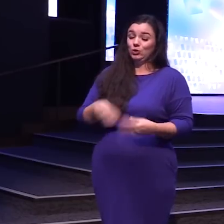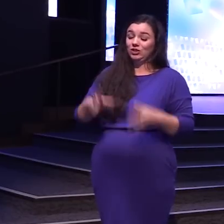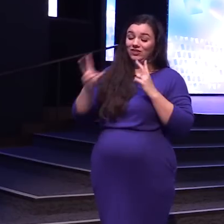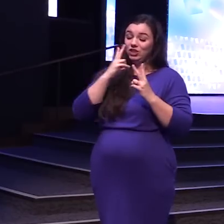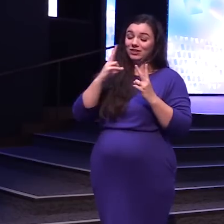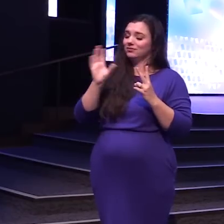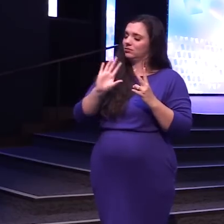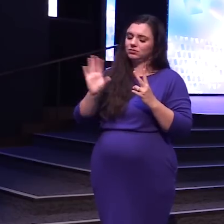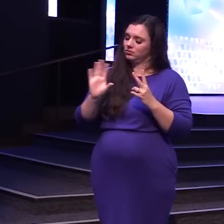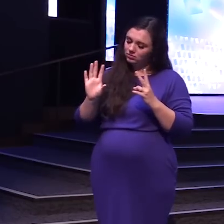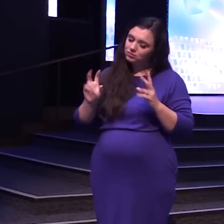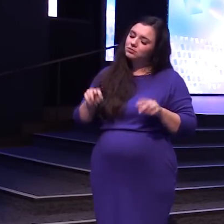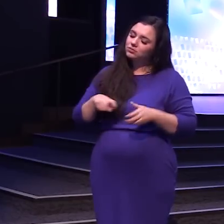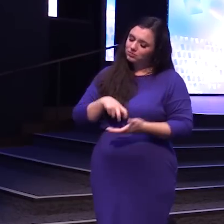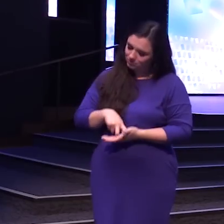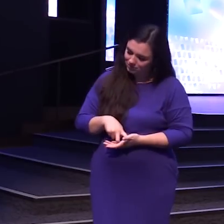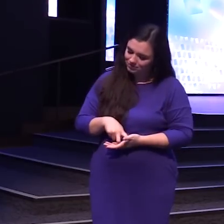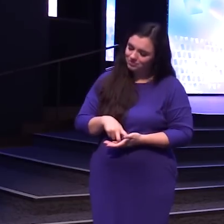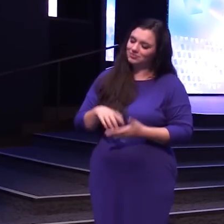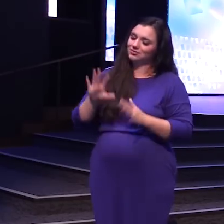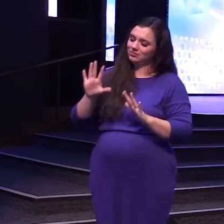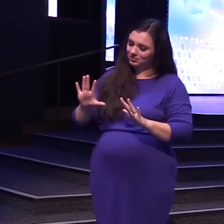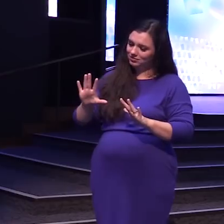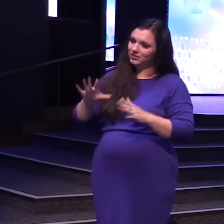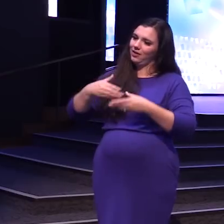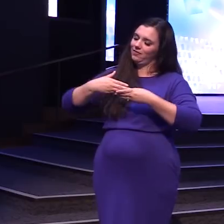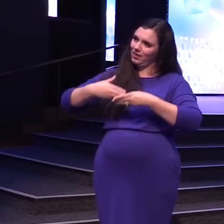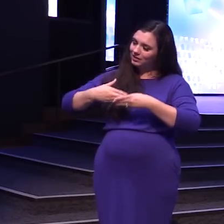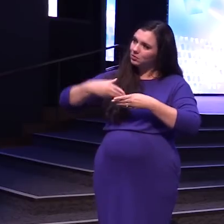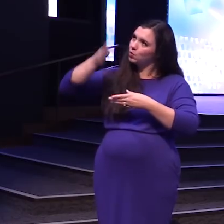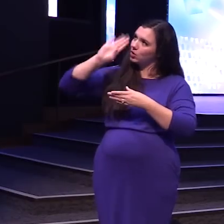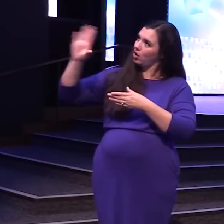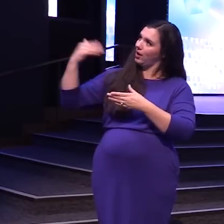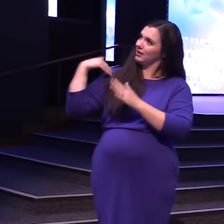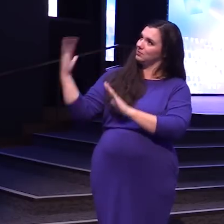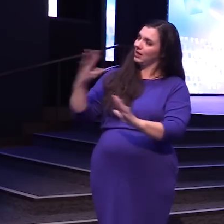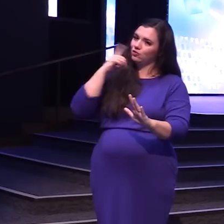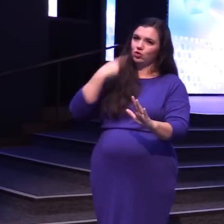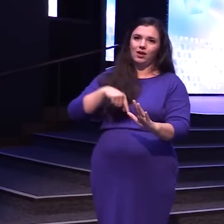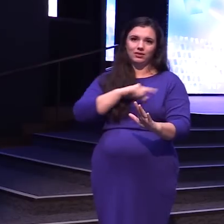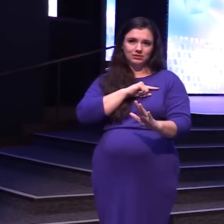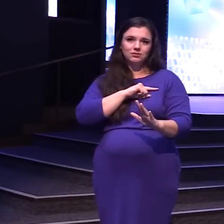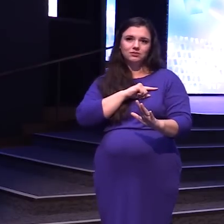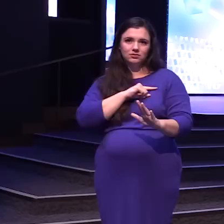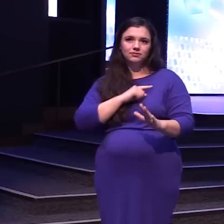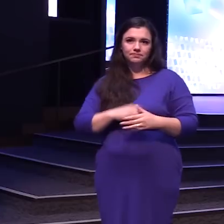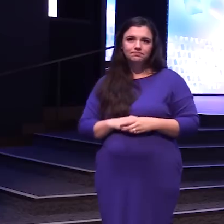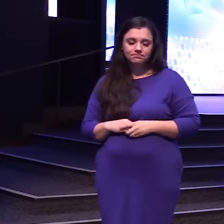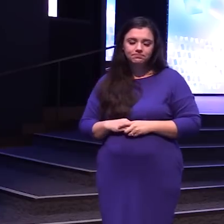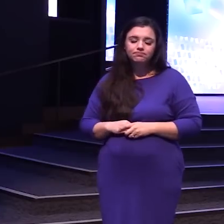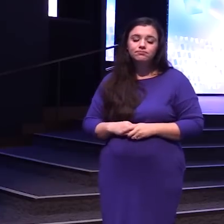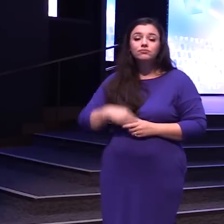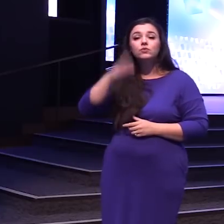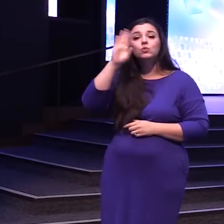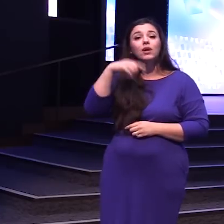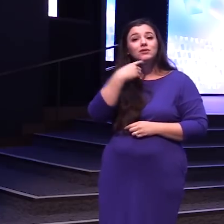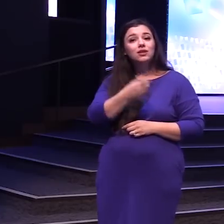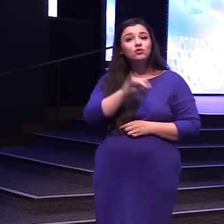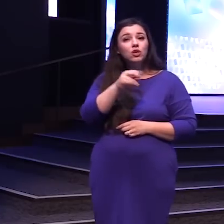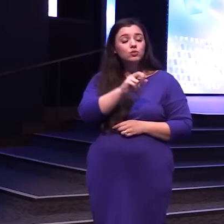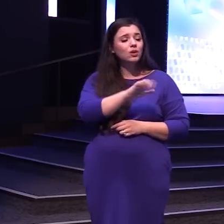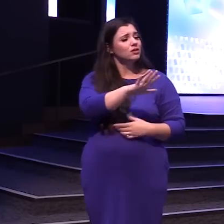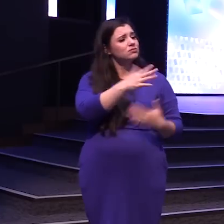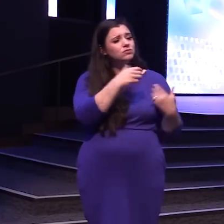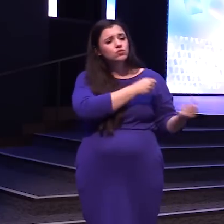Stay agile Stay flexible To what God Has in front of us So God tells Joshua Be